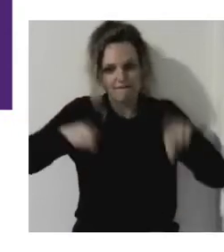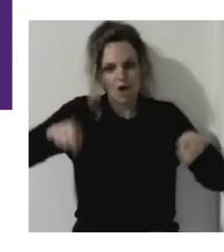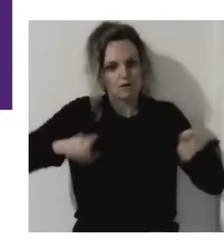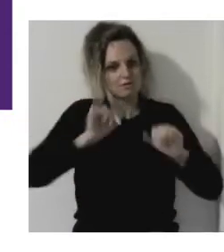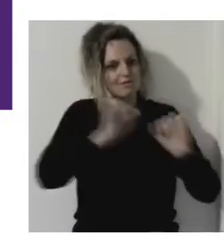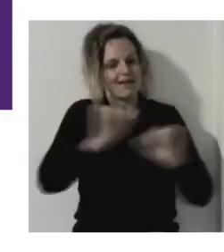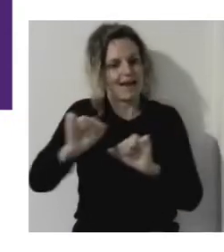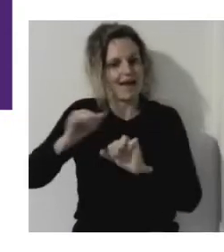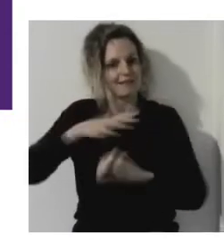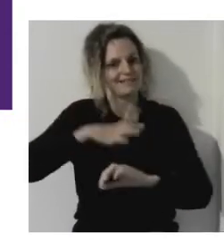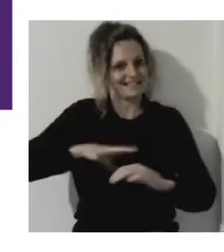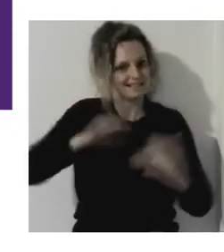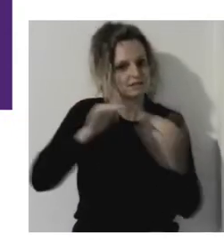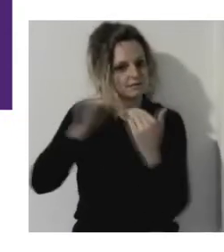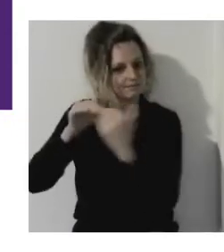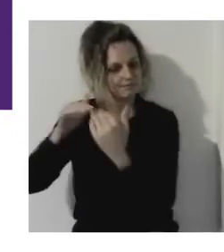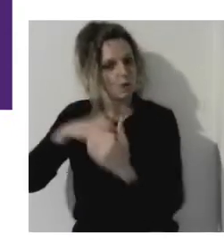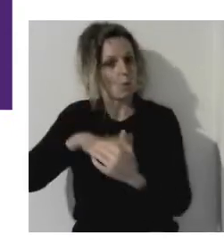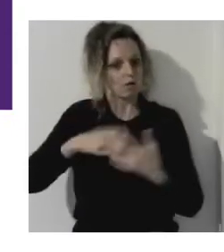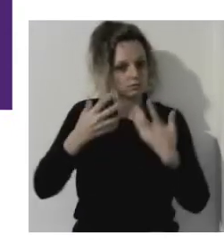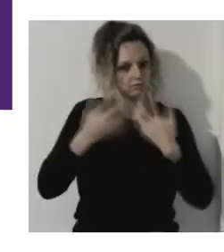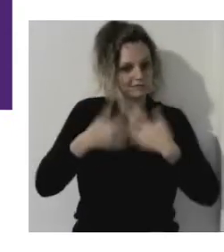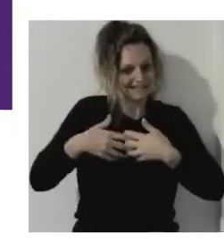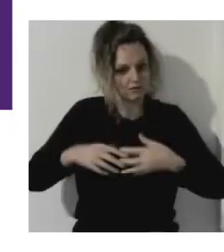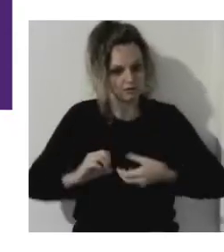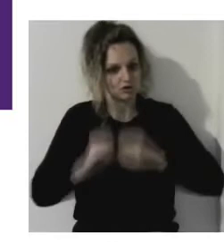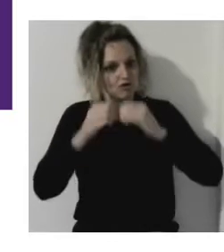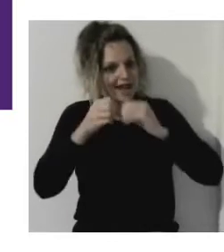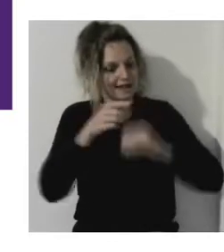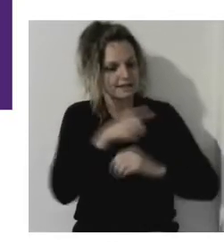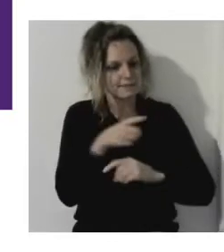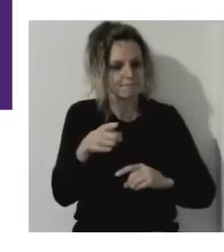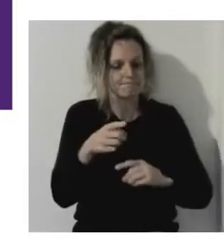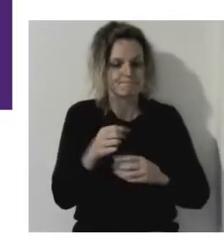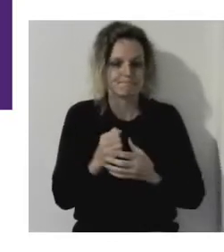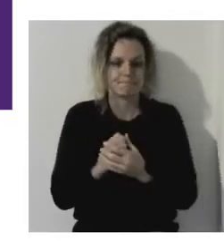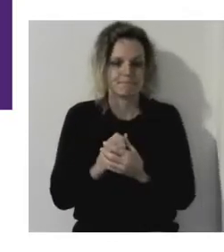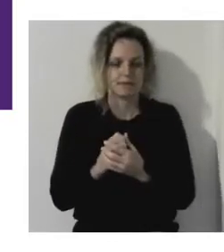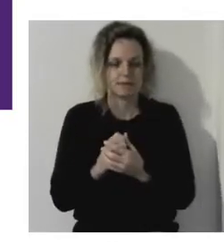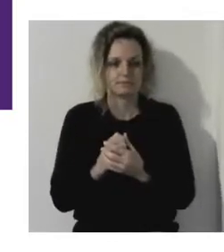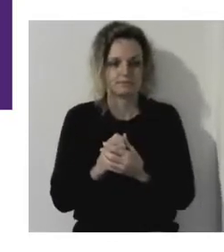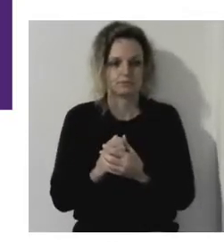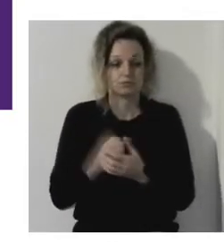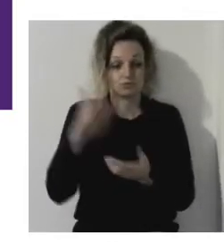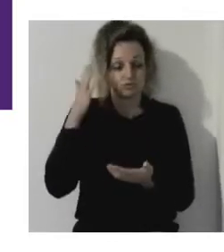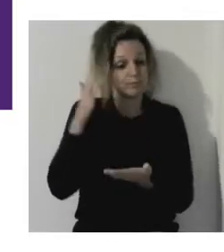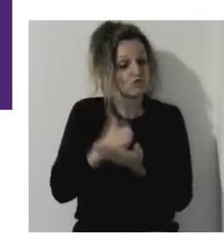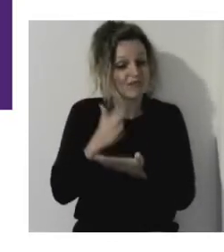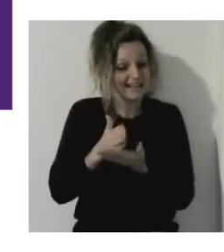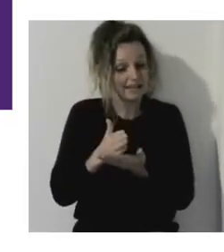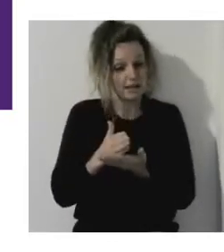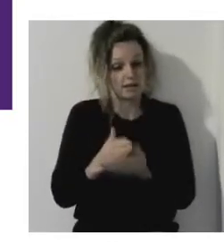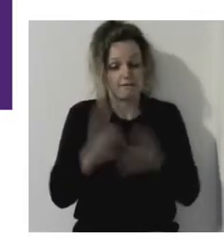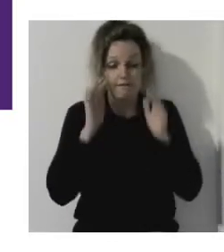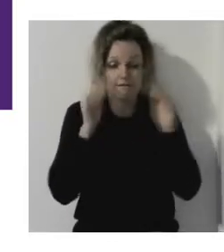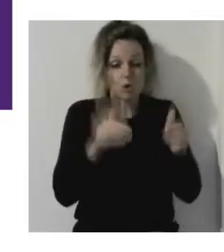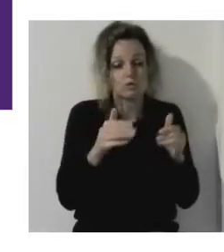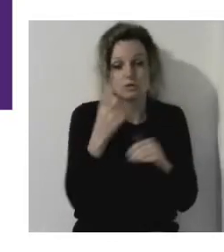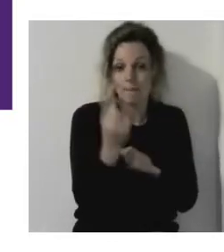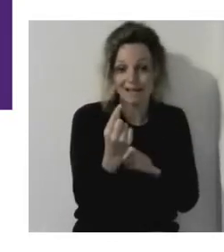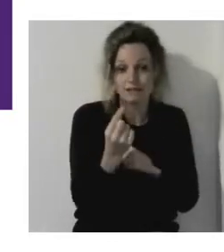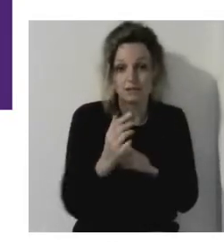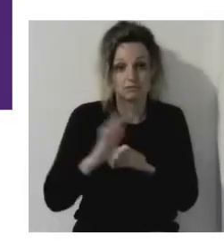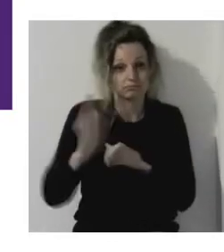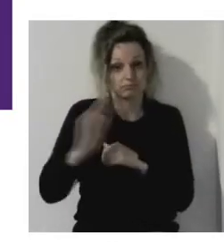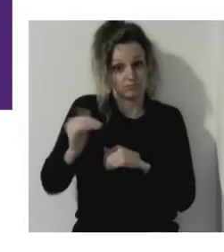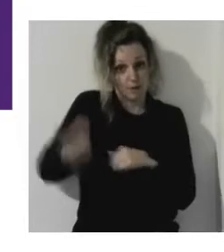the way it was positioned to me the first time I really interacted with it, because it wasn't about disability. It was about business. It was, it was actually designing companies